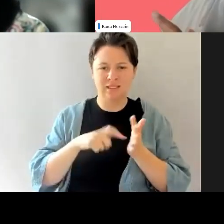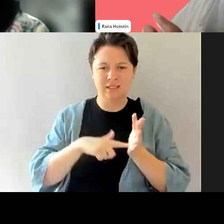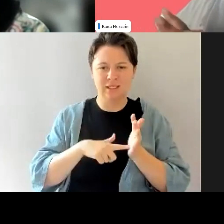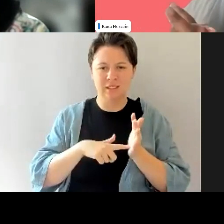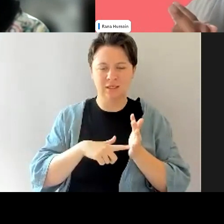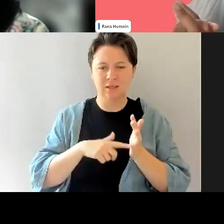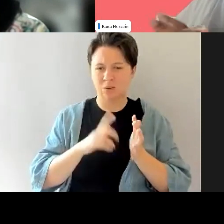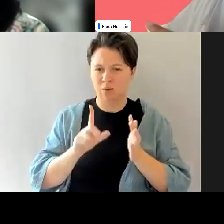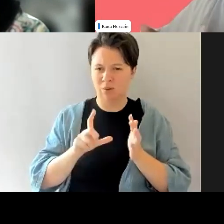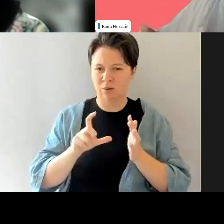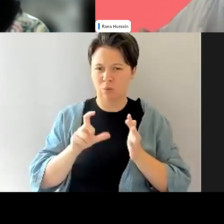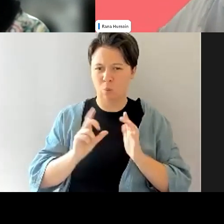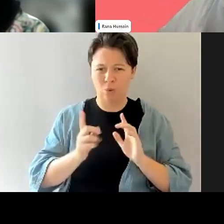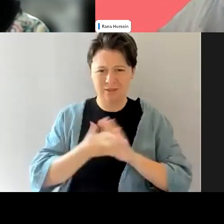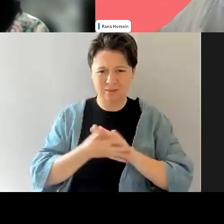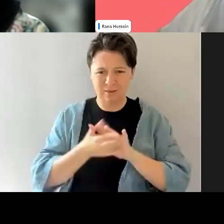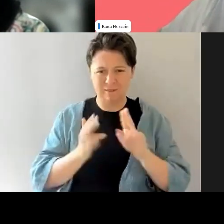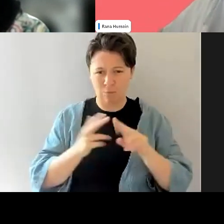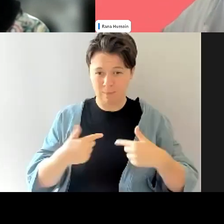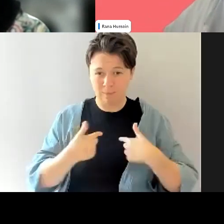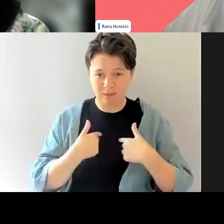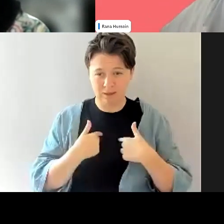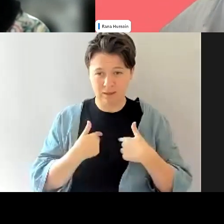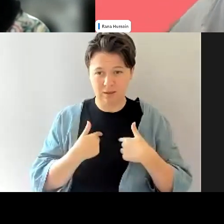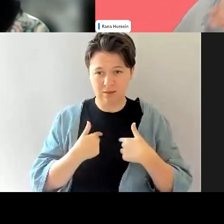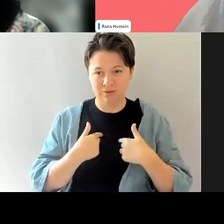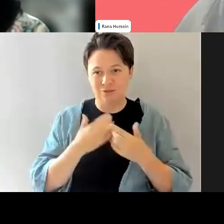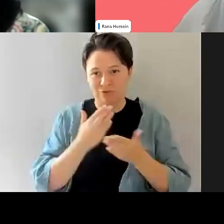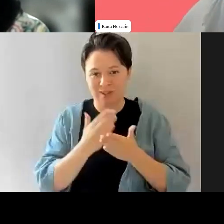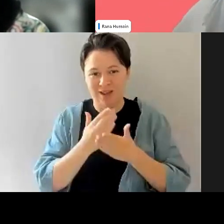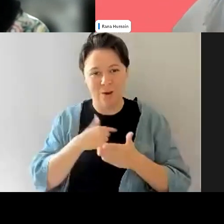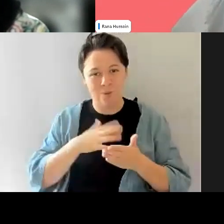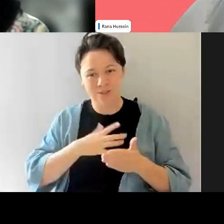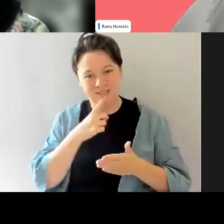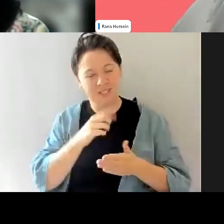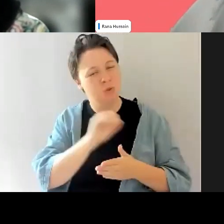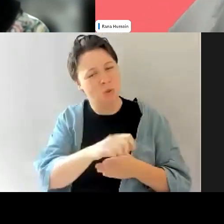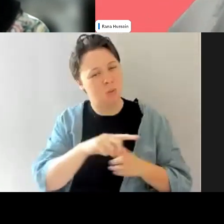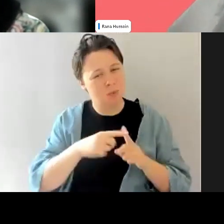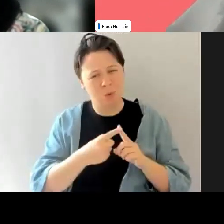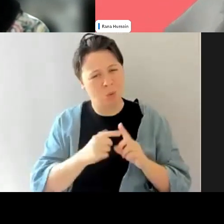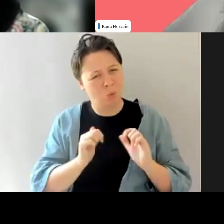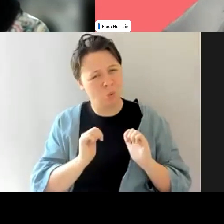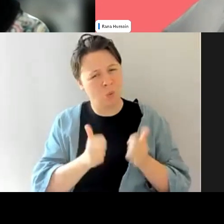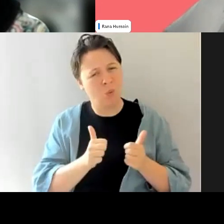um, making the choices. I just wanted to say that your point was so good.